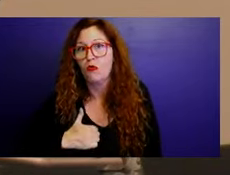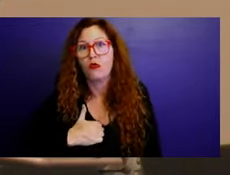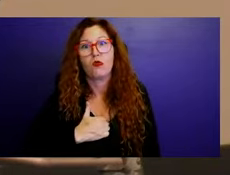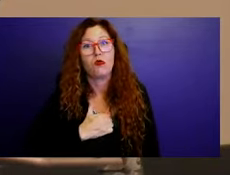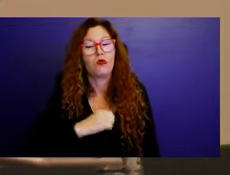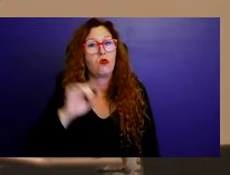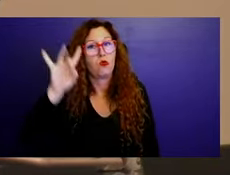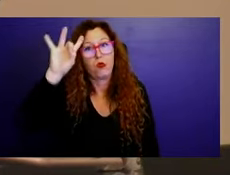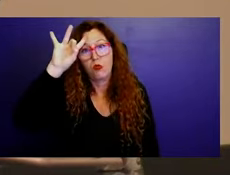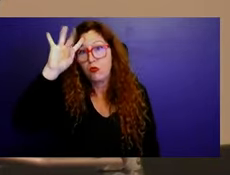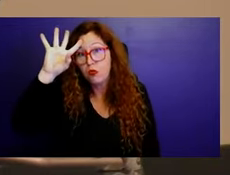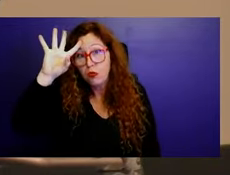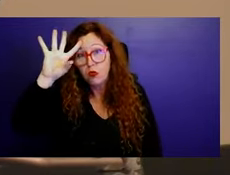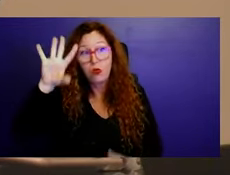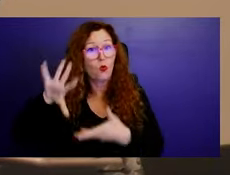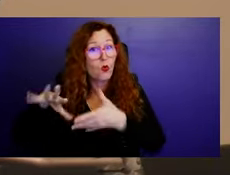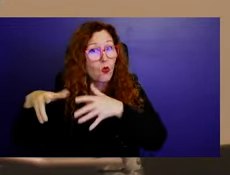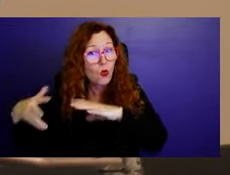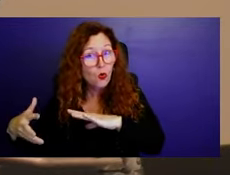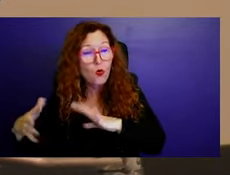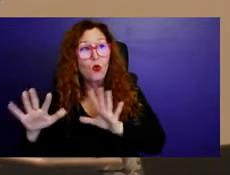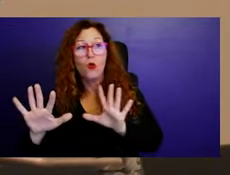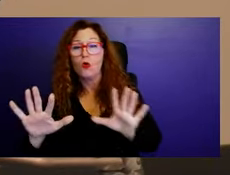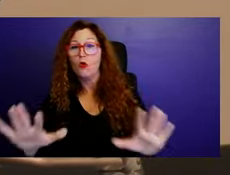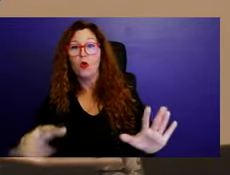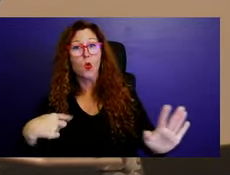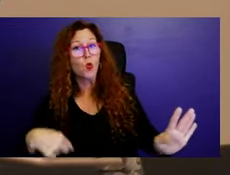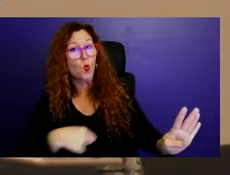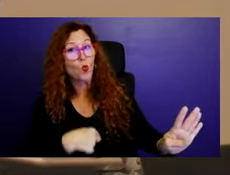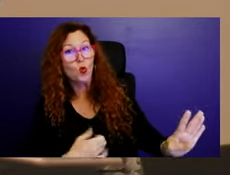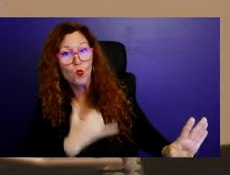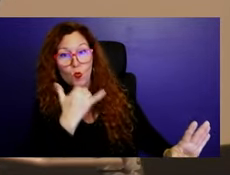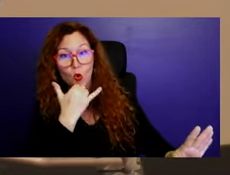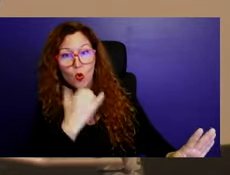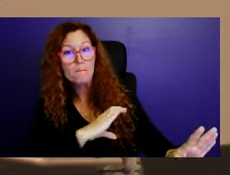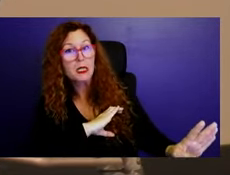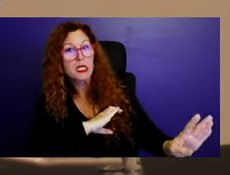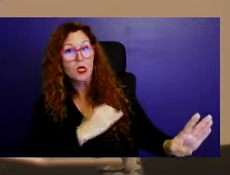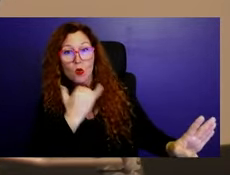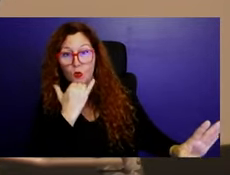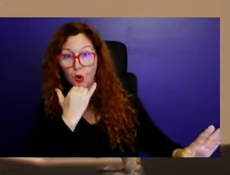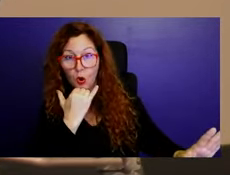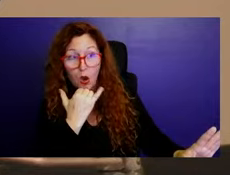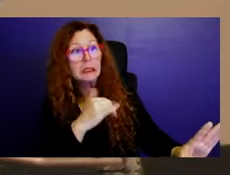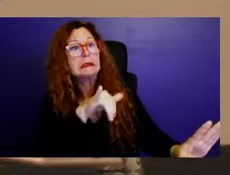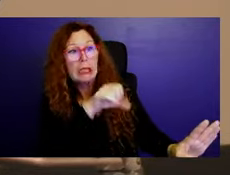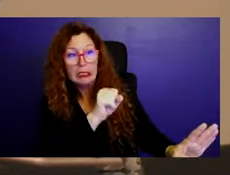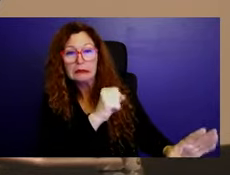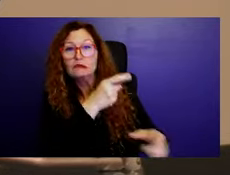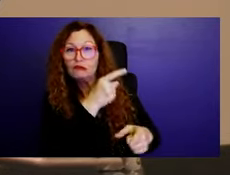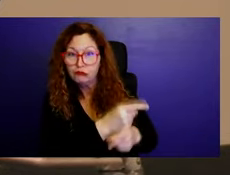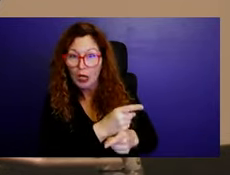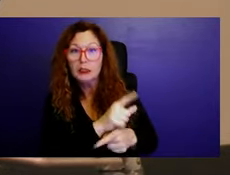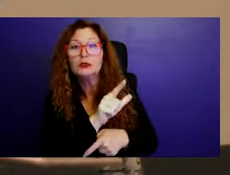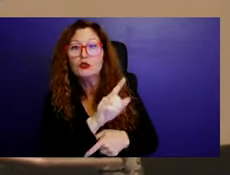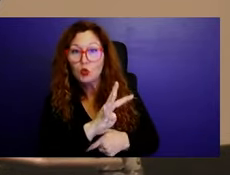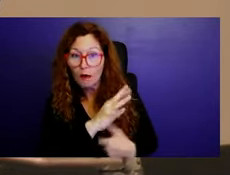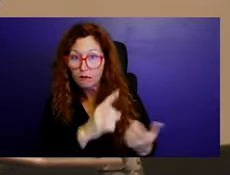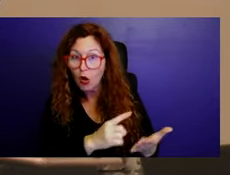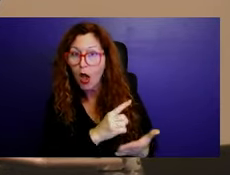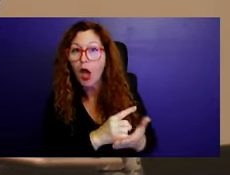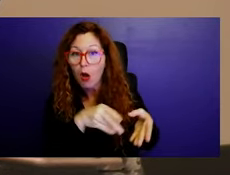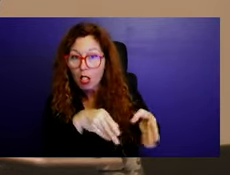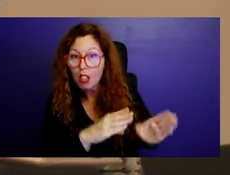we're in the wrong and it's a big mistake we had and stuff. You guys do have 24 hours to remove the body. And my wife